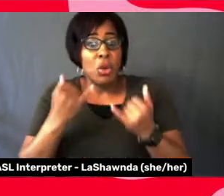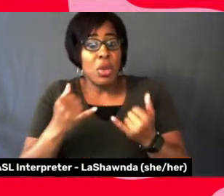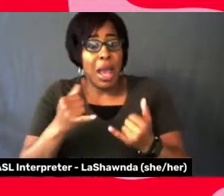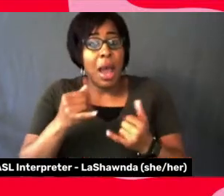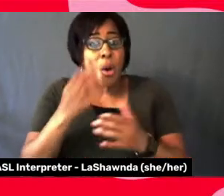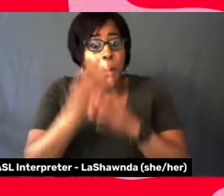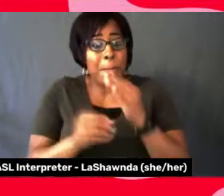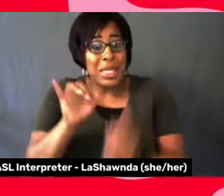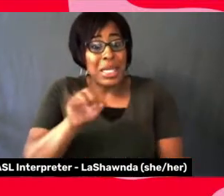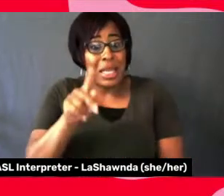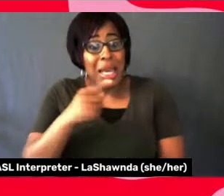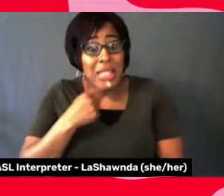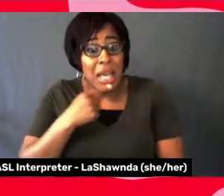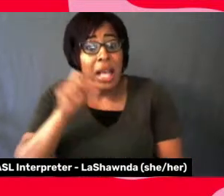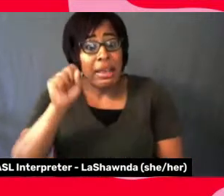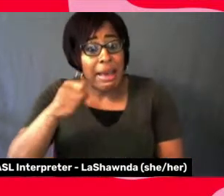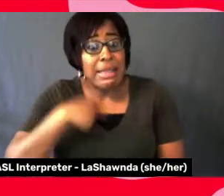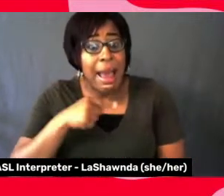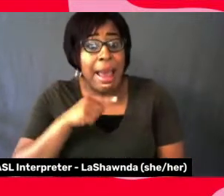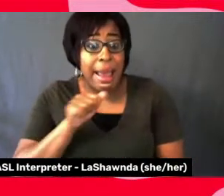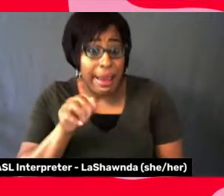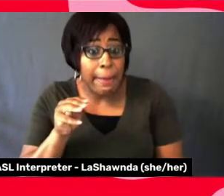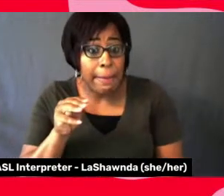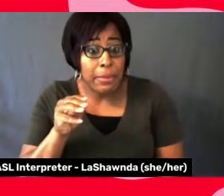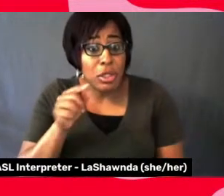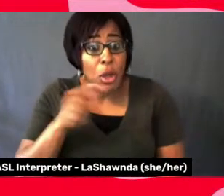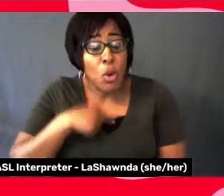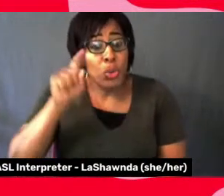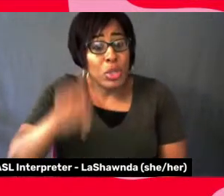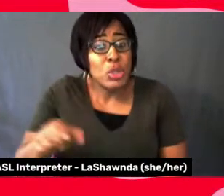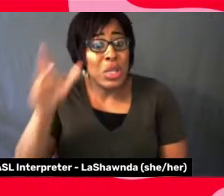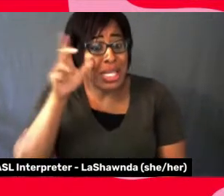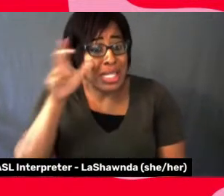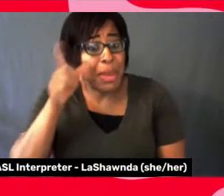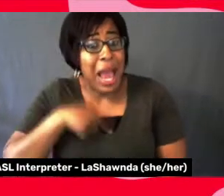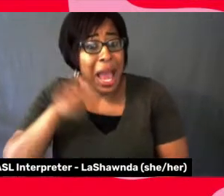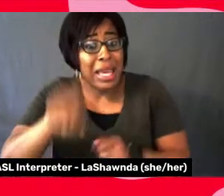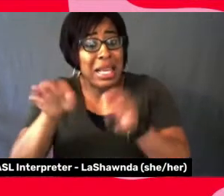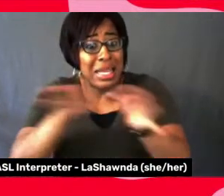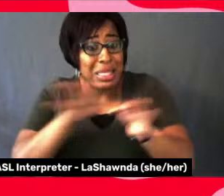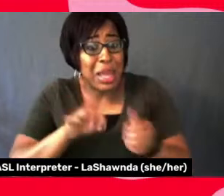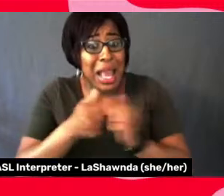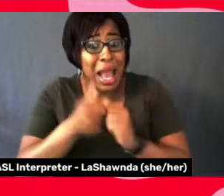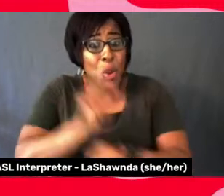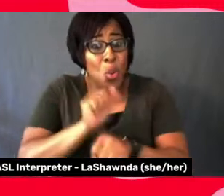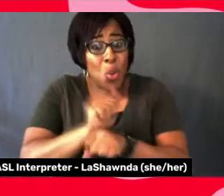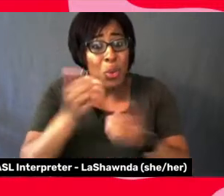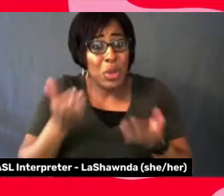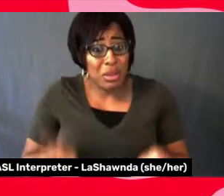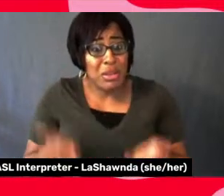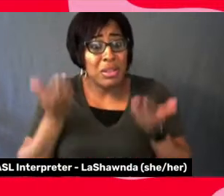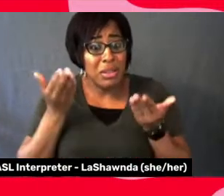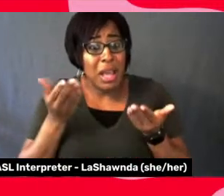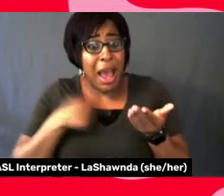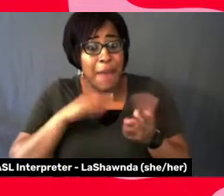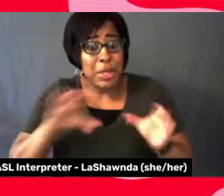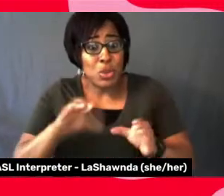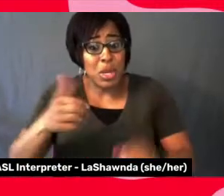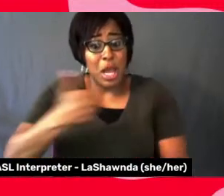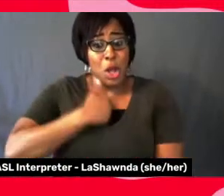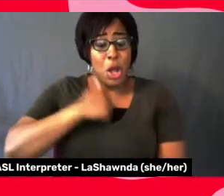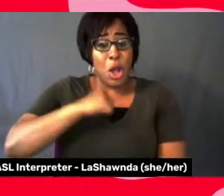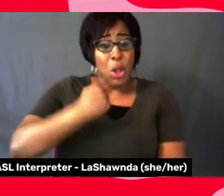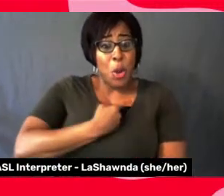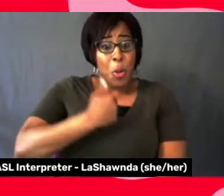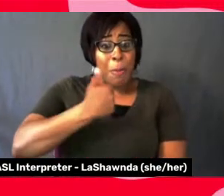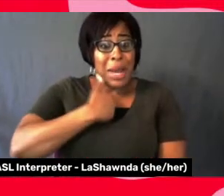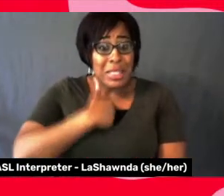that. So you better listen to me. Cause I can tell all y'all how to work with this because I've been working with this on my own by myself since I was